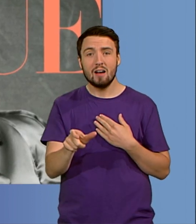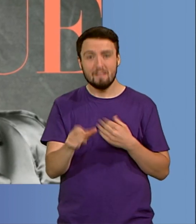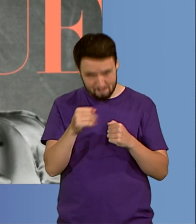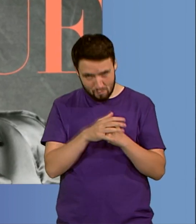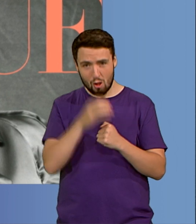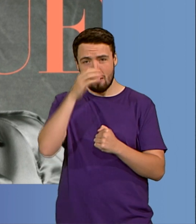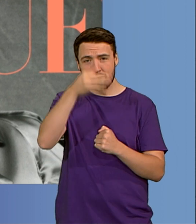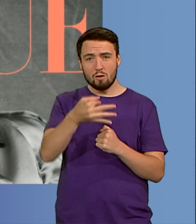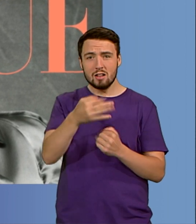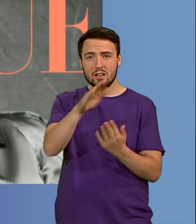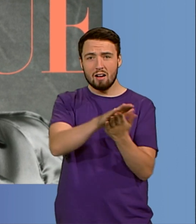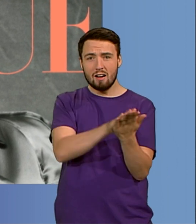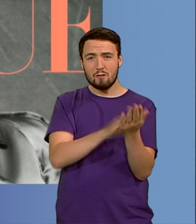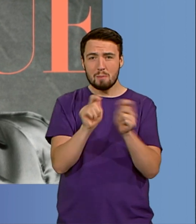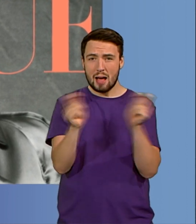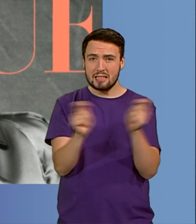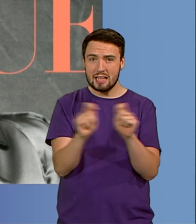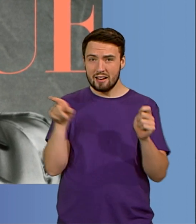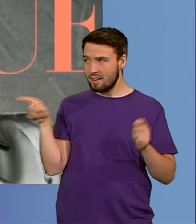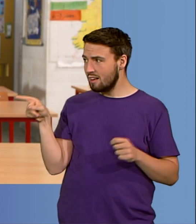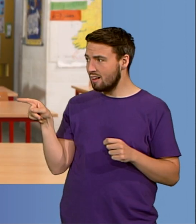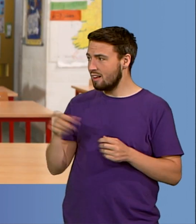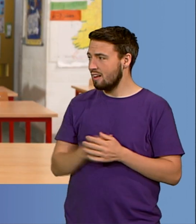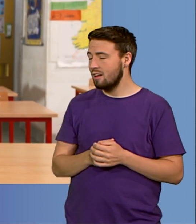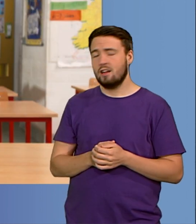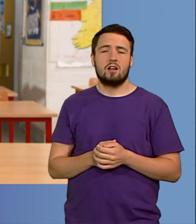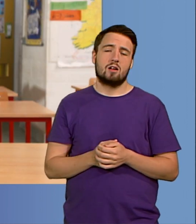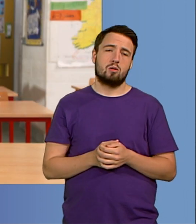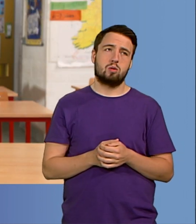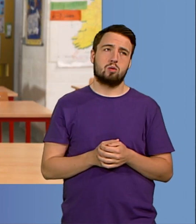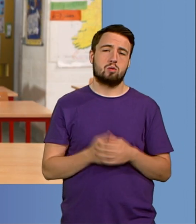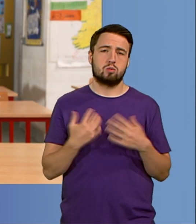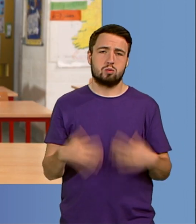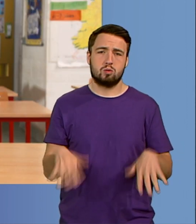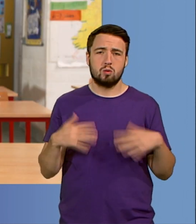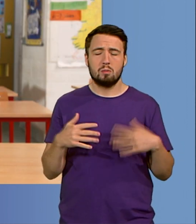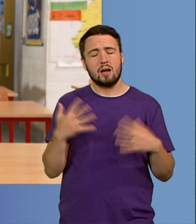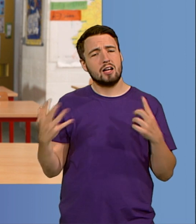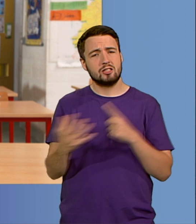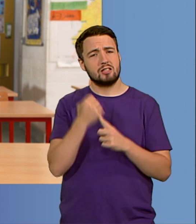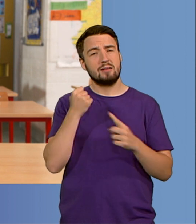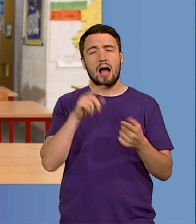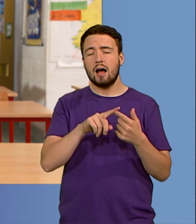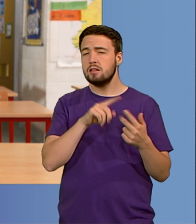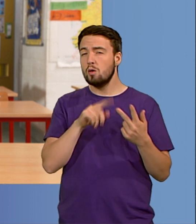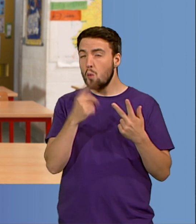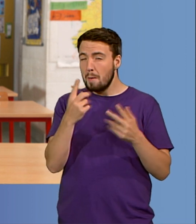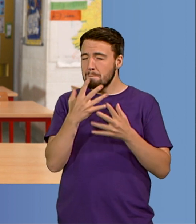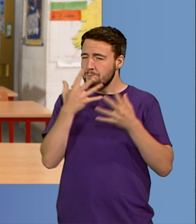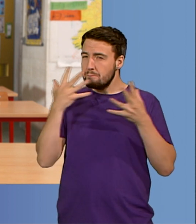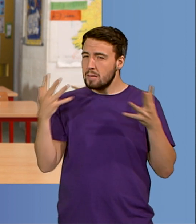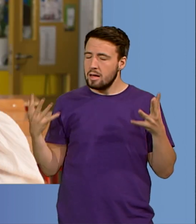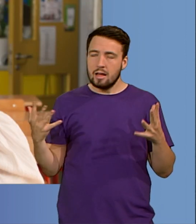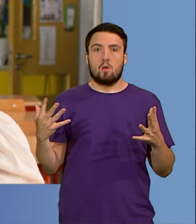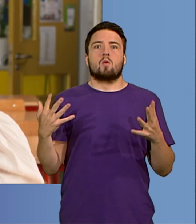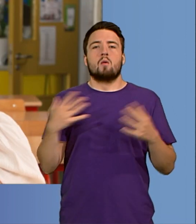the cover of Vogue. One of the really big moments for me was going to the Met Gala.